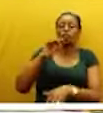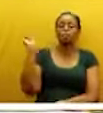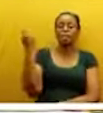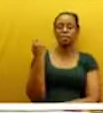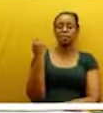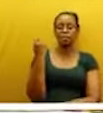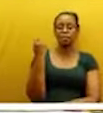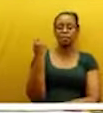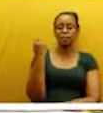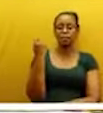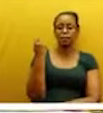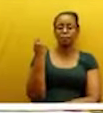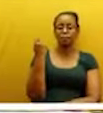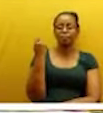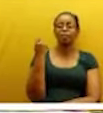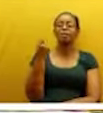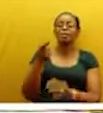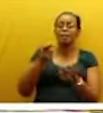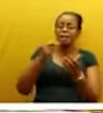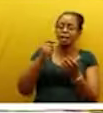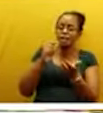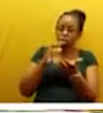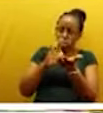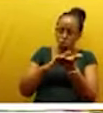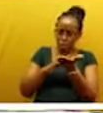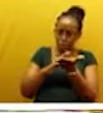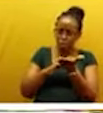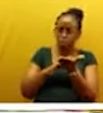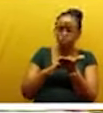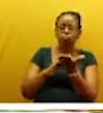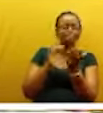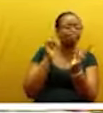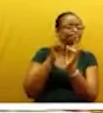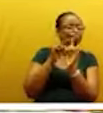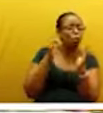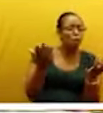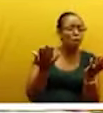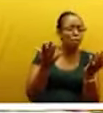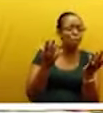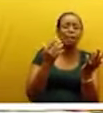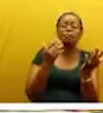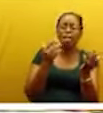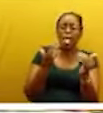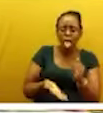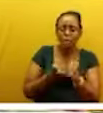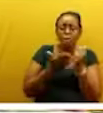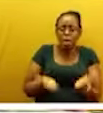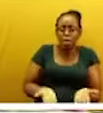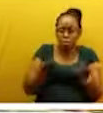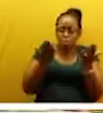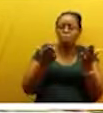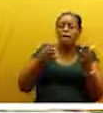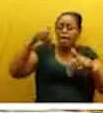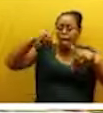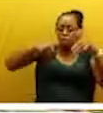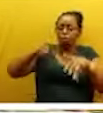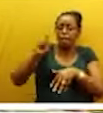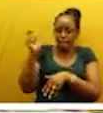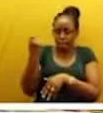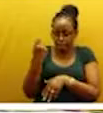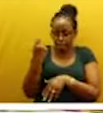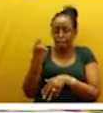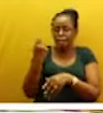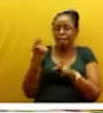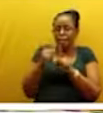-elect. The recommendations are meant to improve our electoral landscape and end in the development